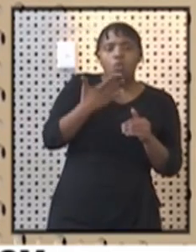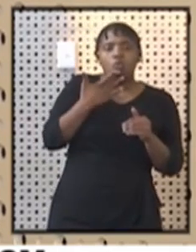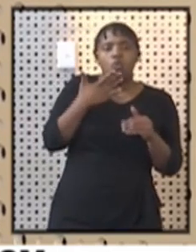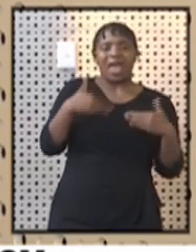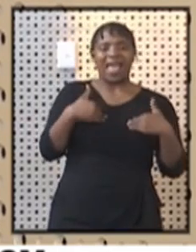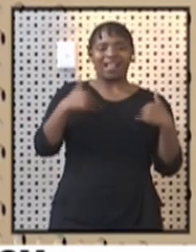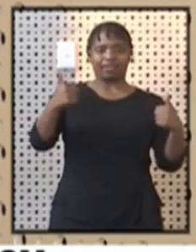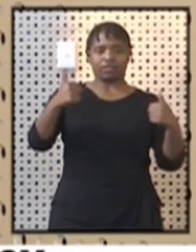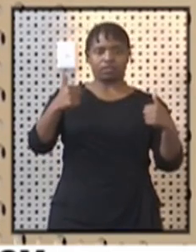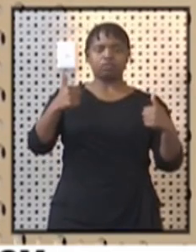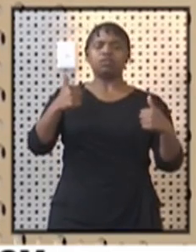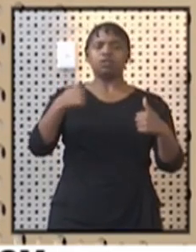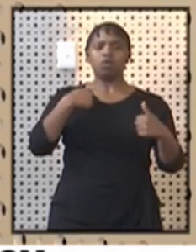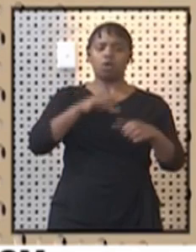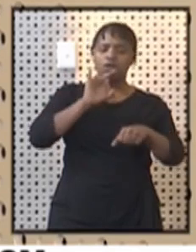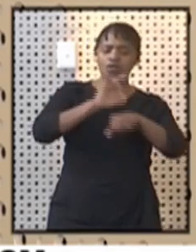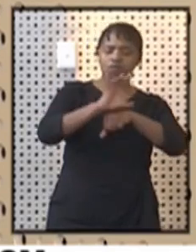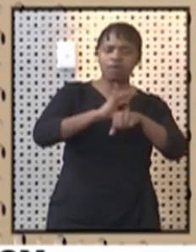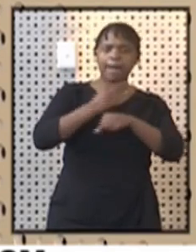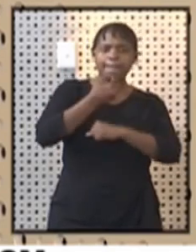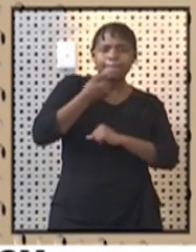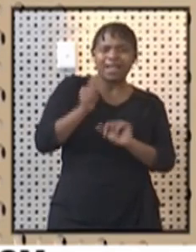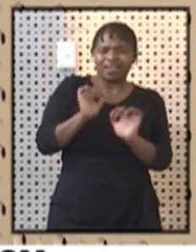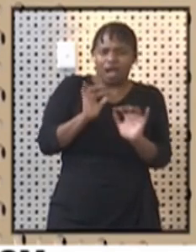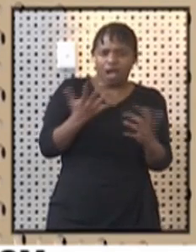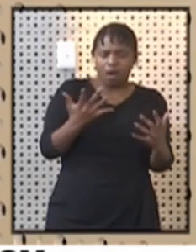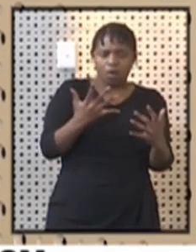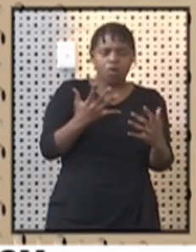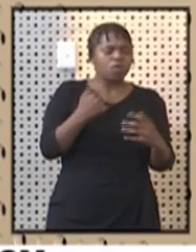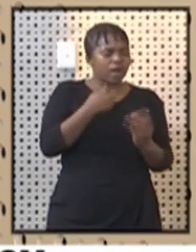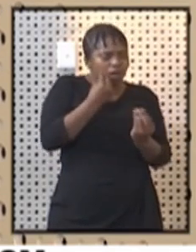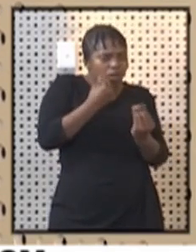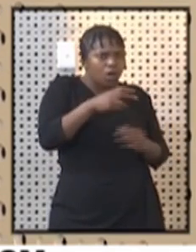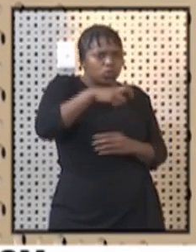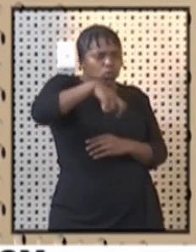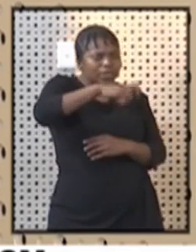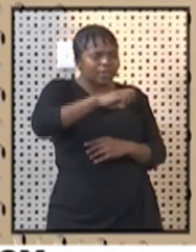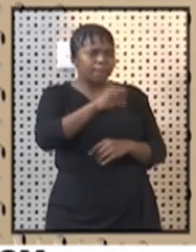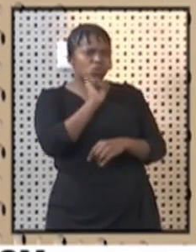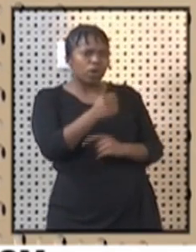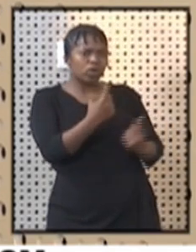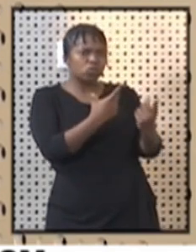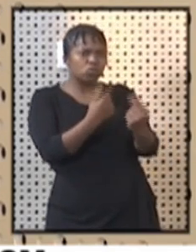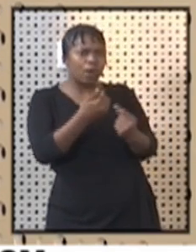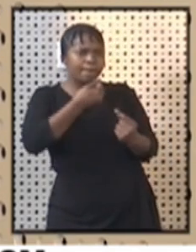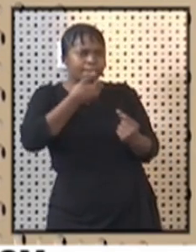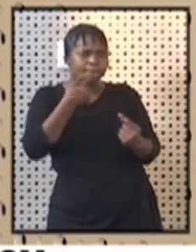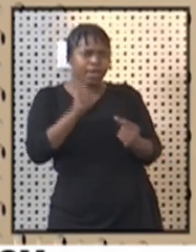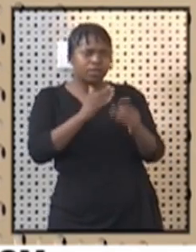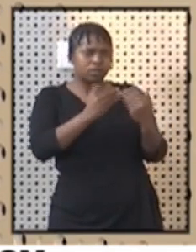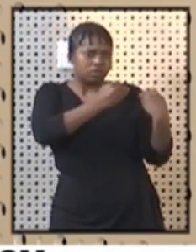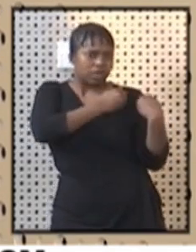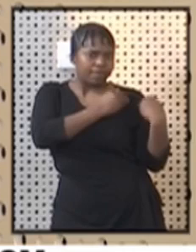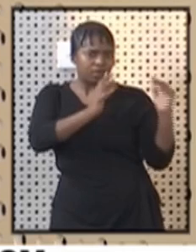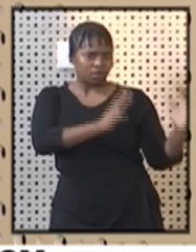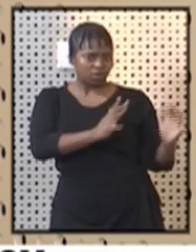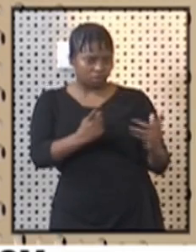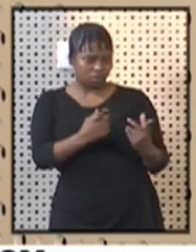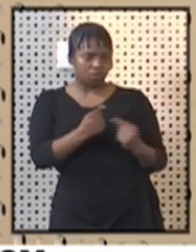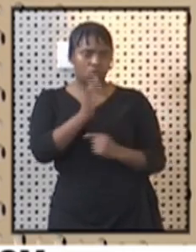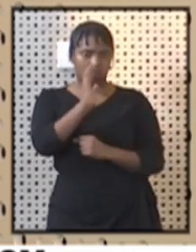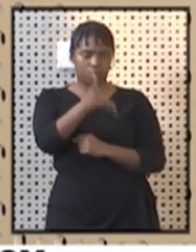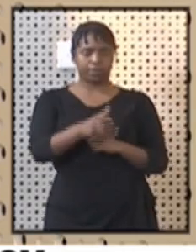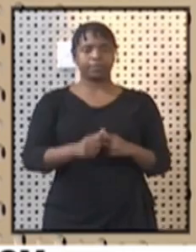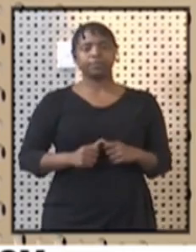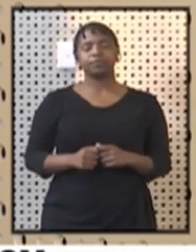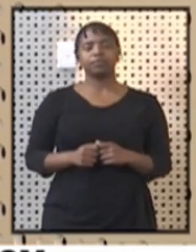on how best to manage the pandemic to meet with our sector so that together we can strategize on the way forward. We are armed with